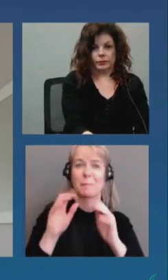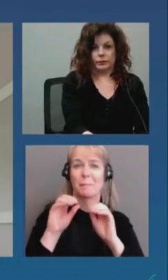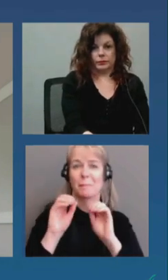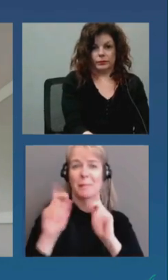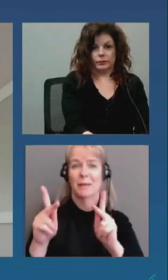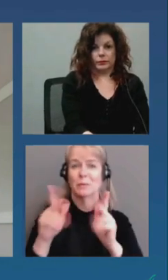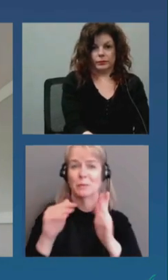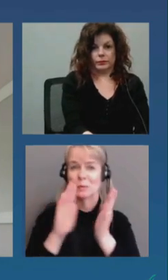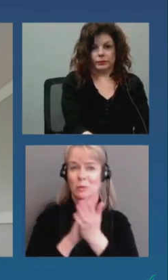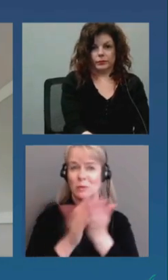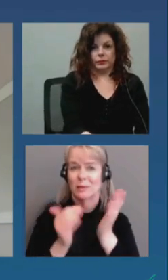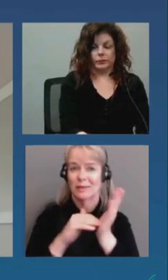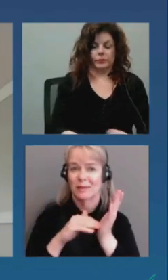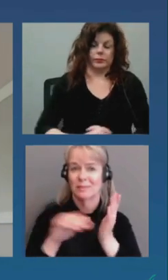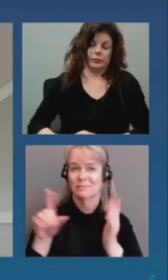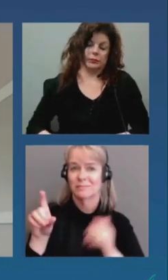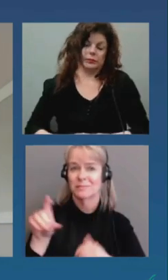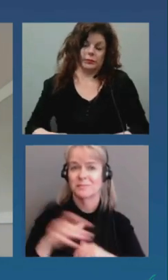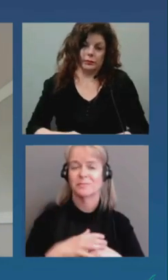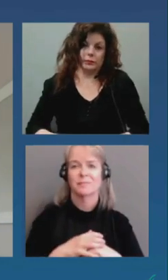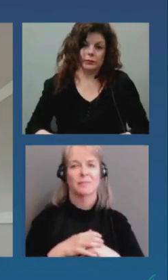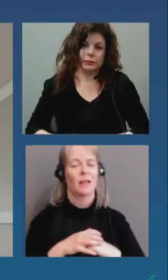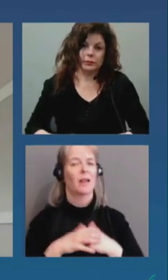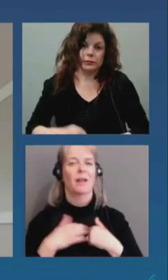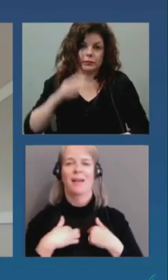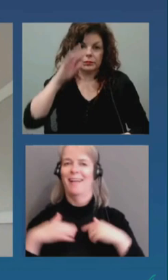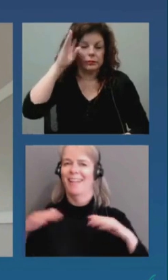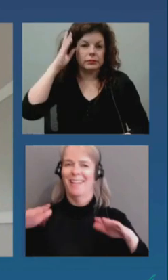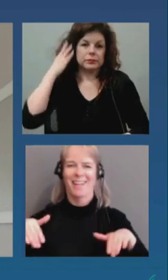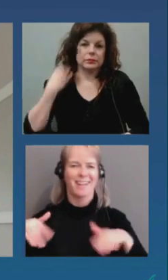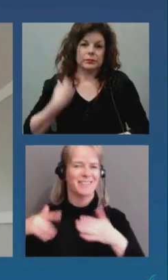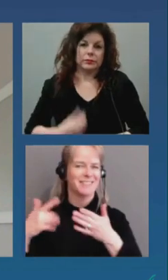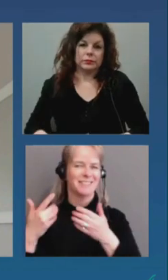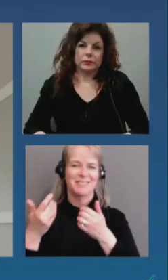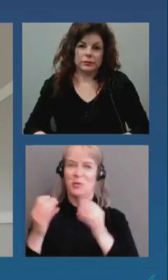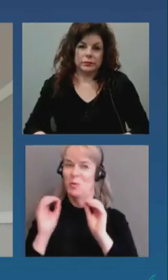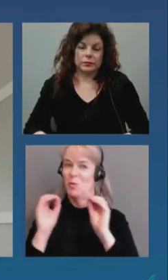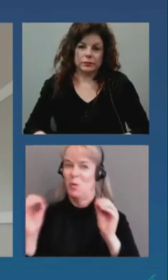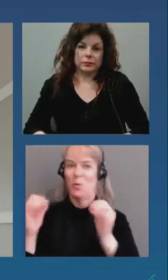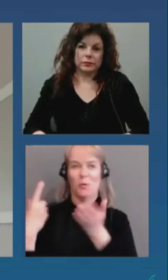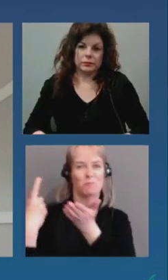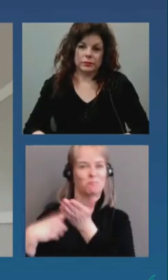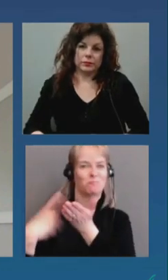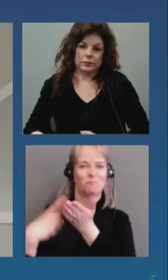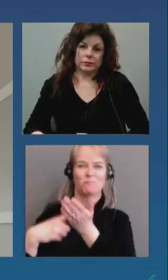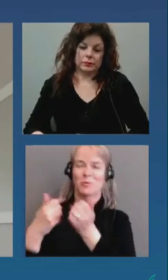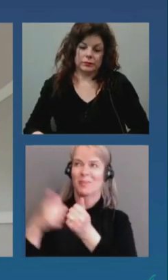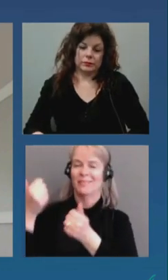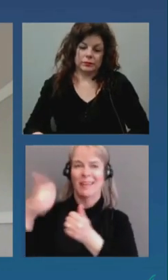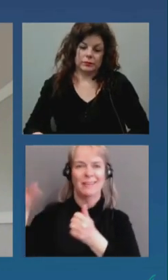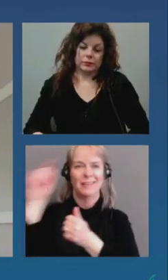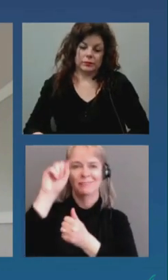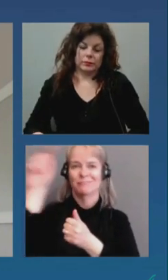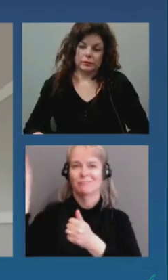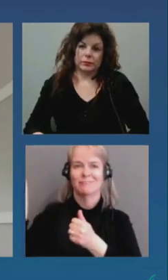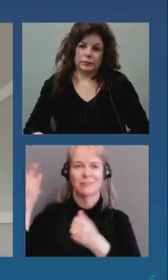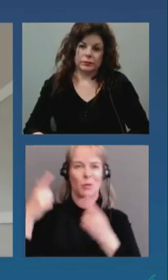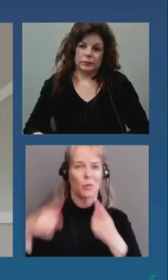I have not had any conversations with anybody about when schools might be able to reopen